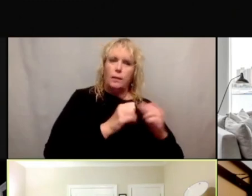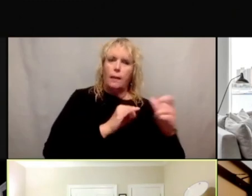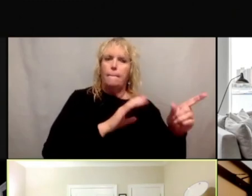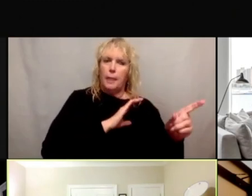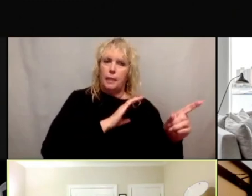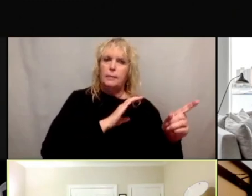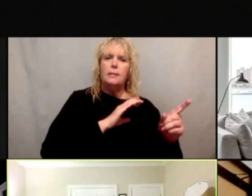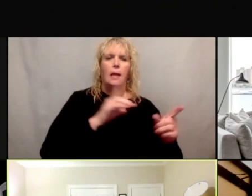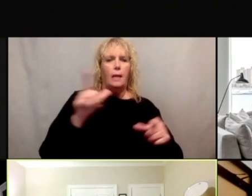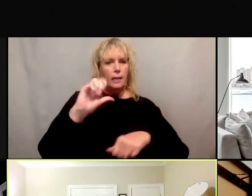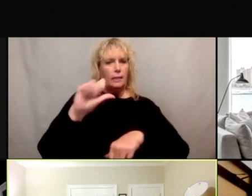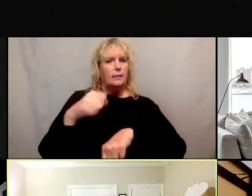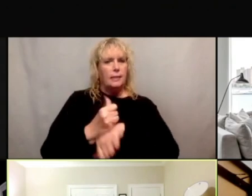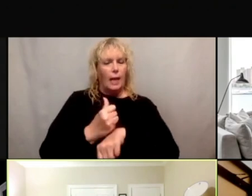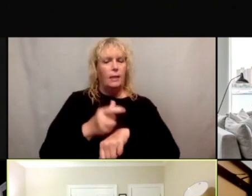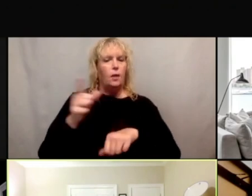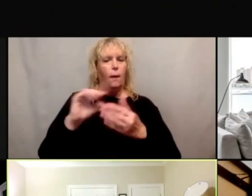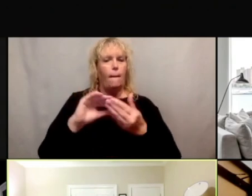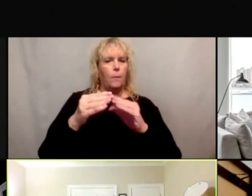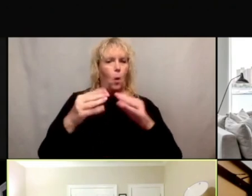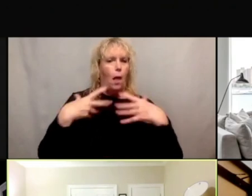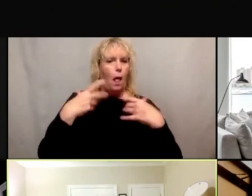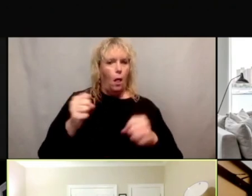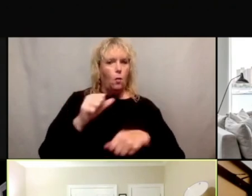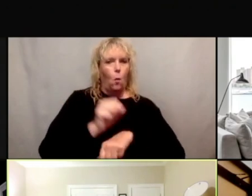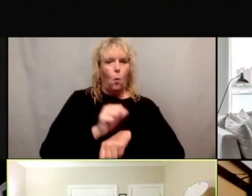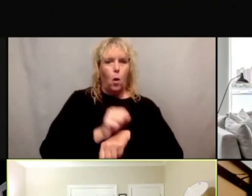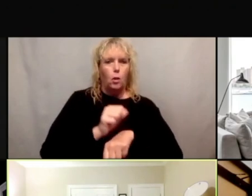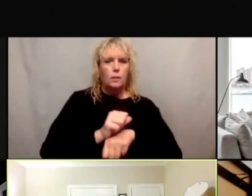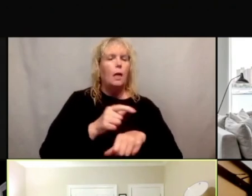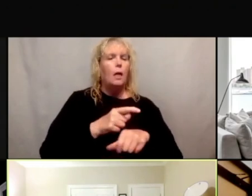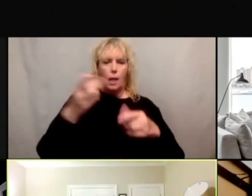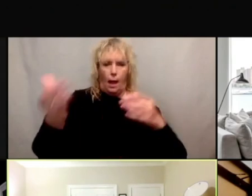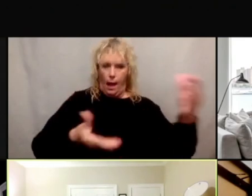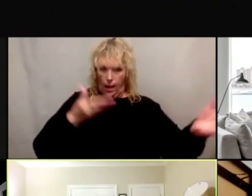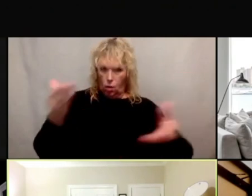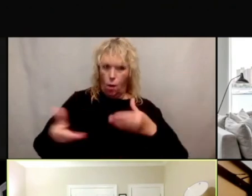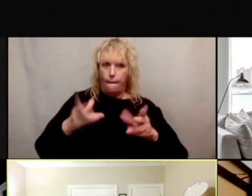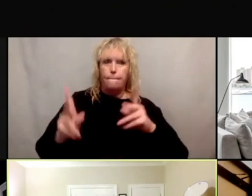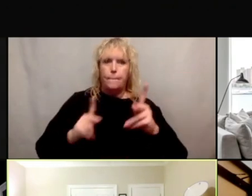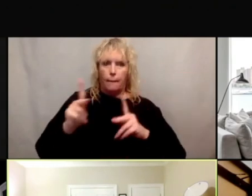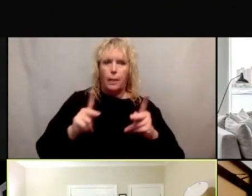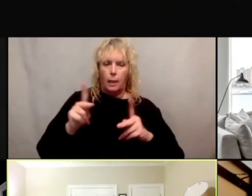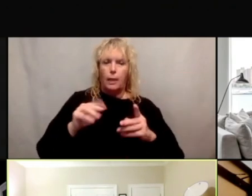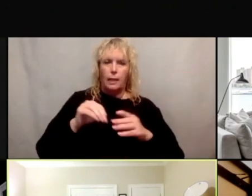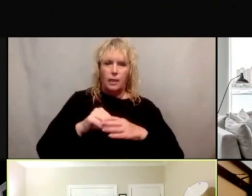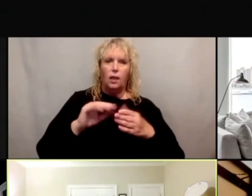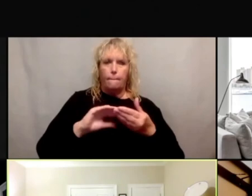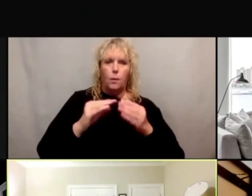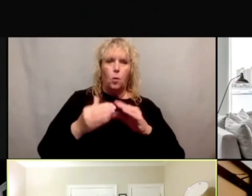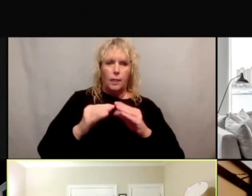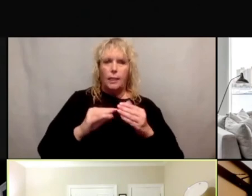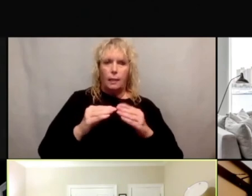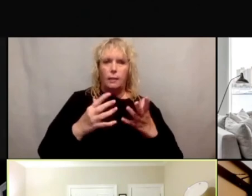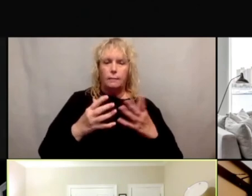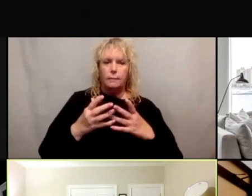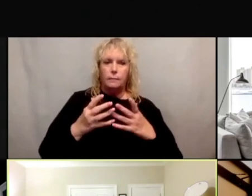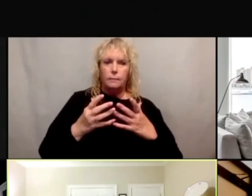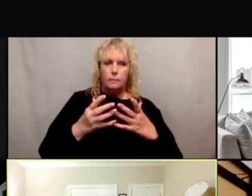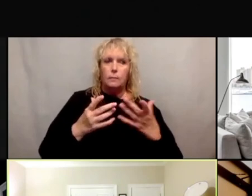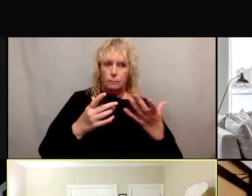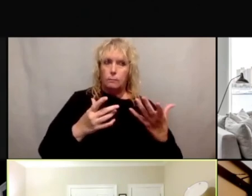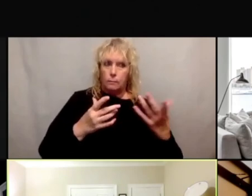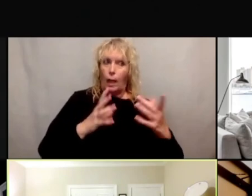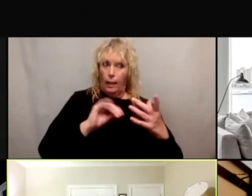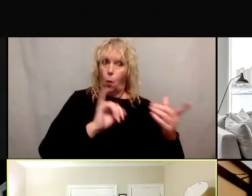community health workers out, hired people from the community, including the police,